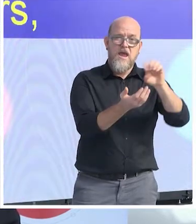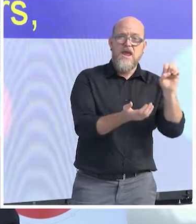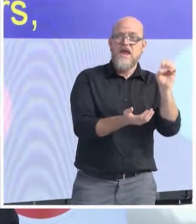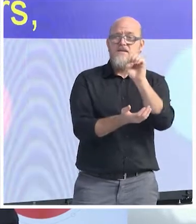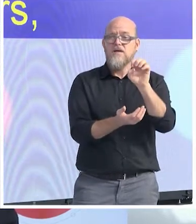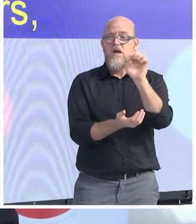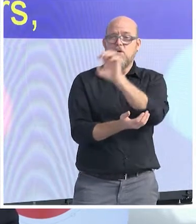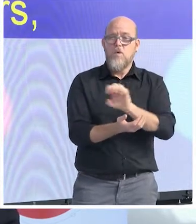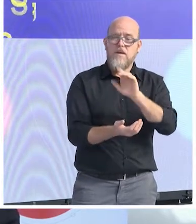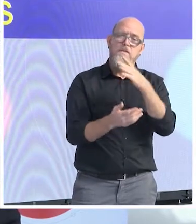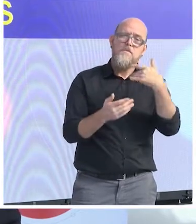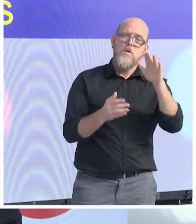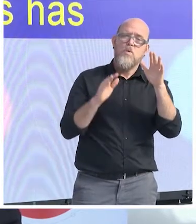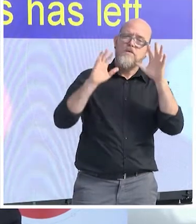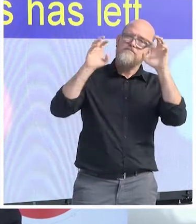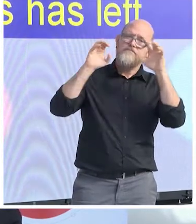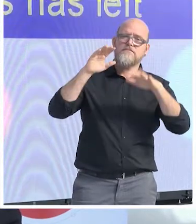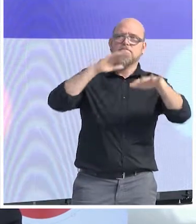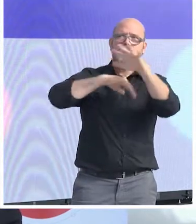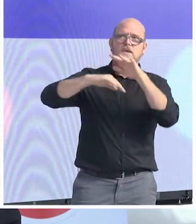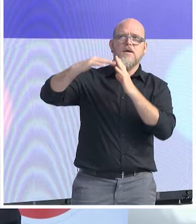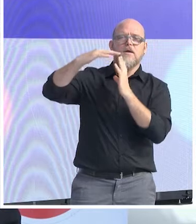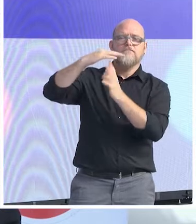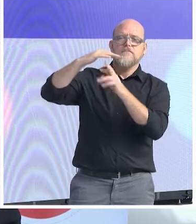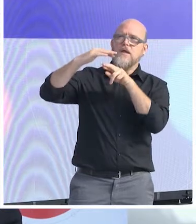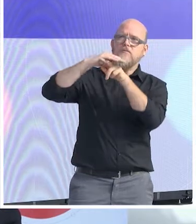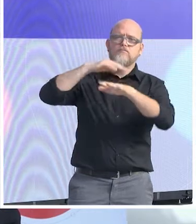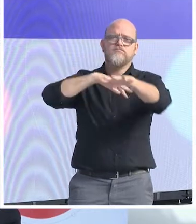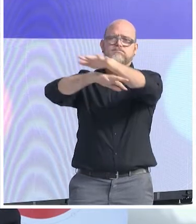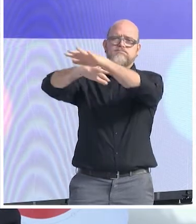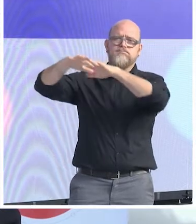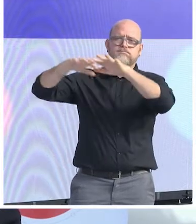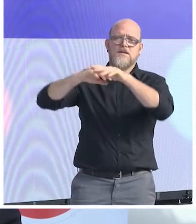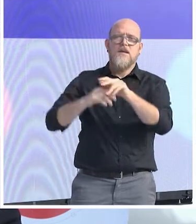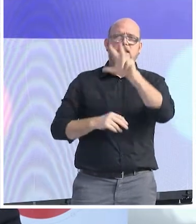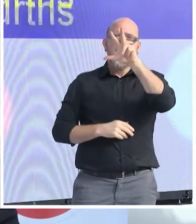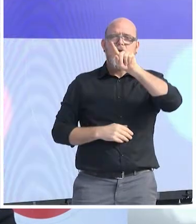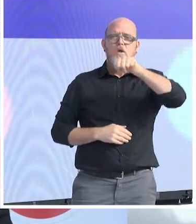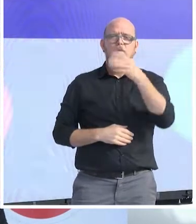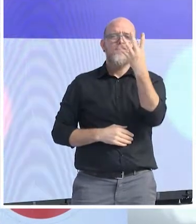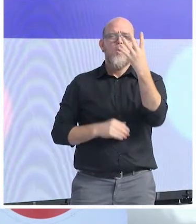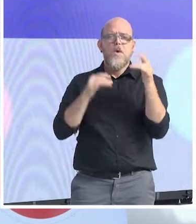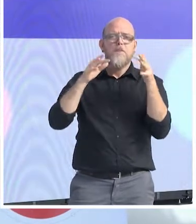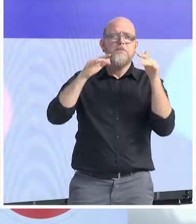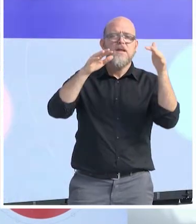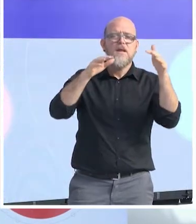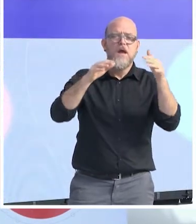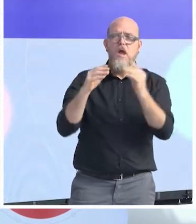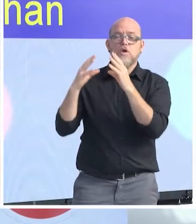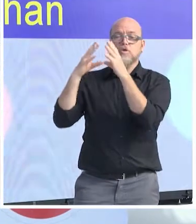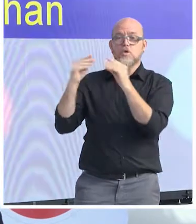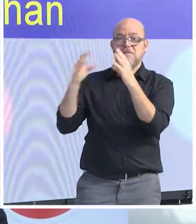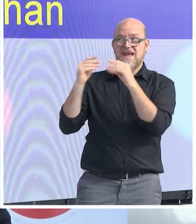left the country. Three-fourths of them are younger than 35. So you are seeing aging and shrinking